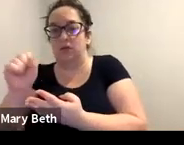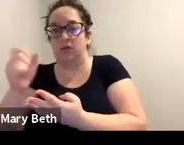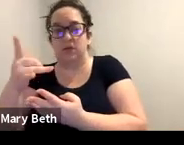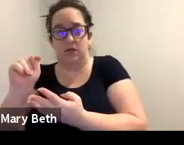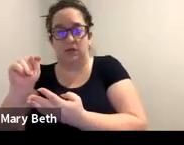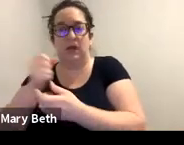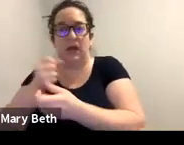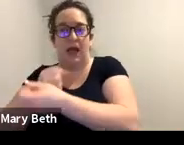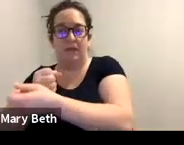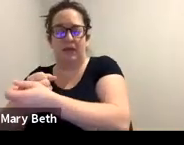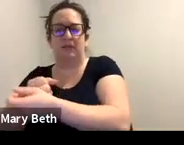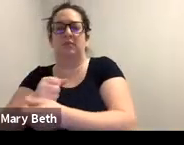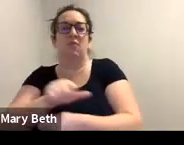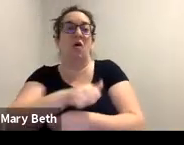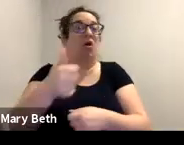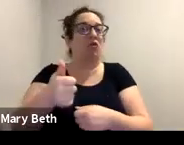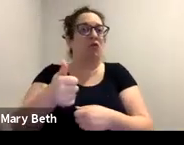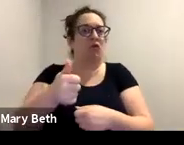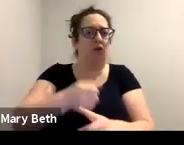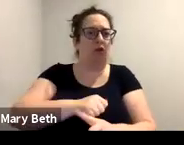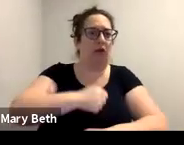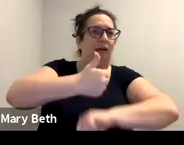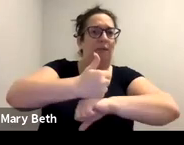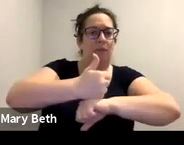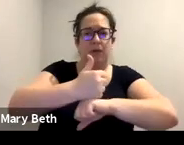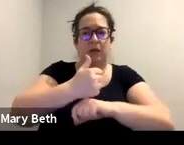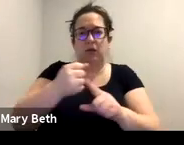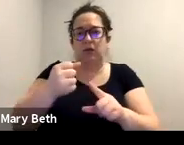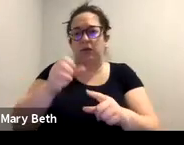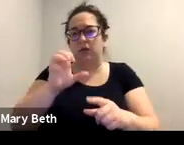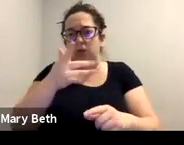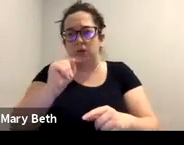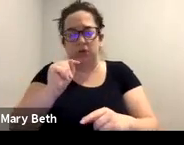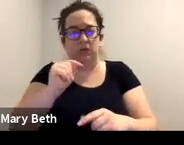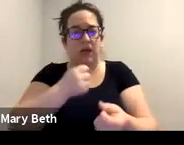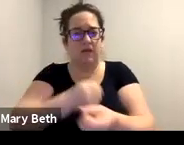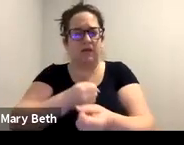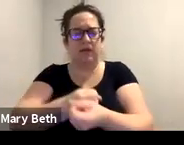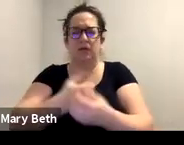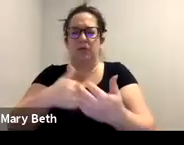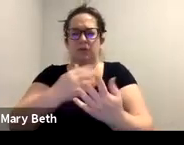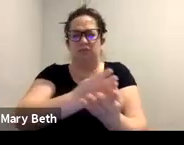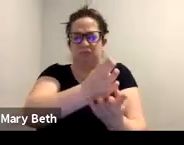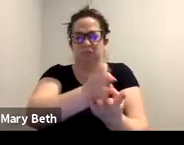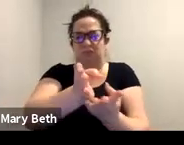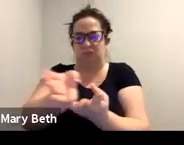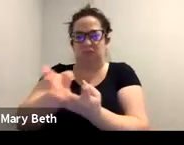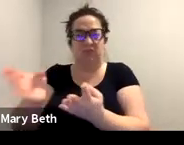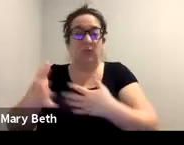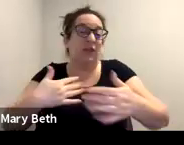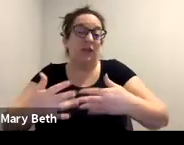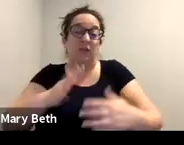uh, uh, advocate. And so, uh, even if your position is funded to,